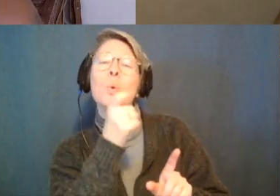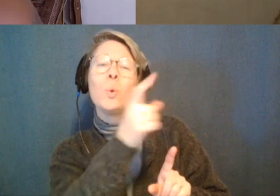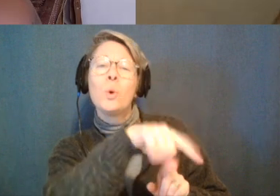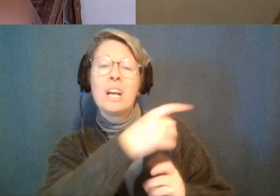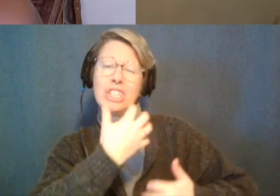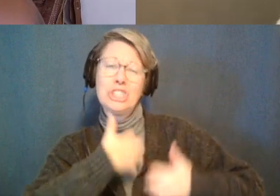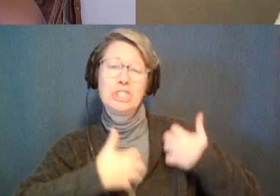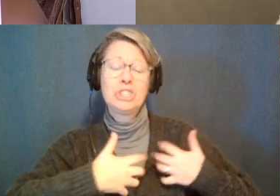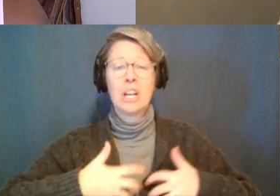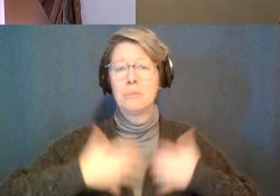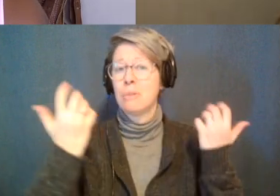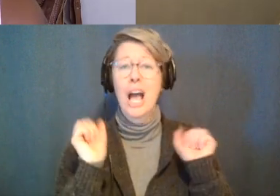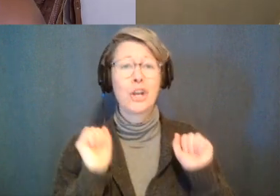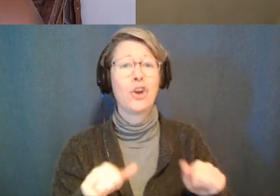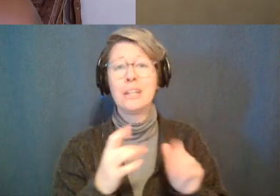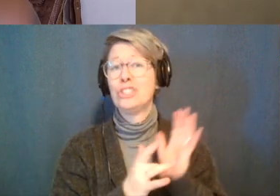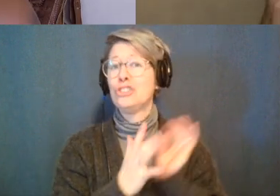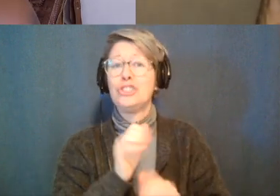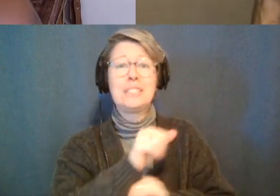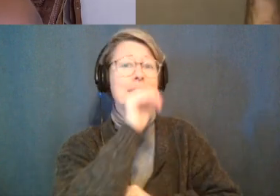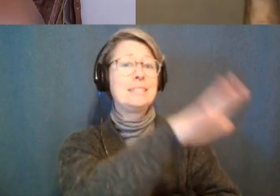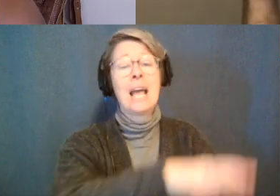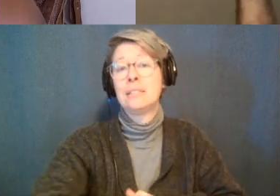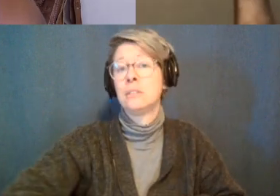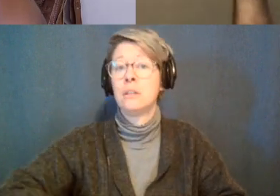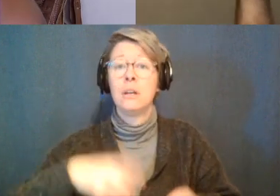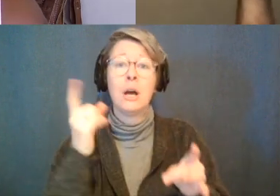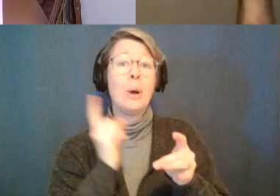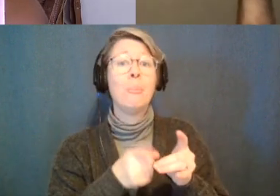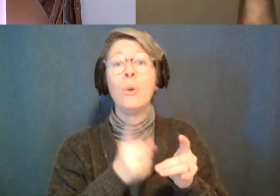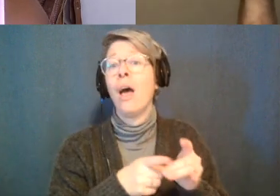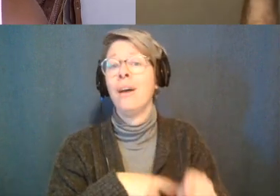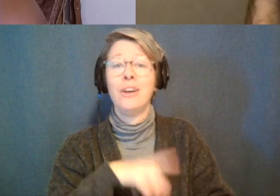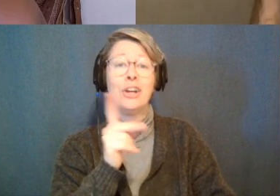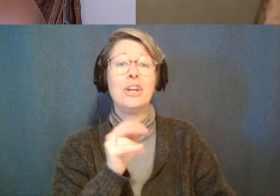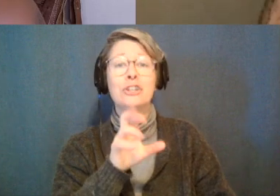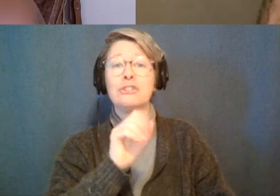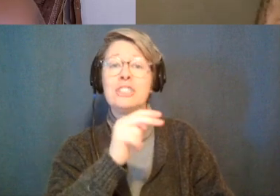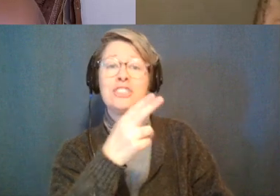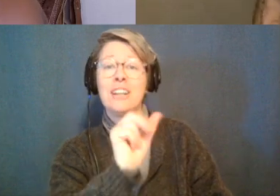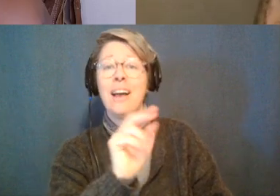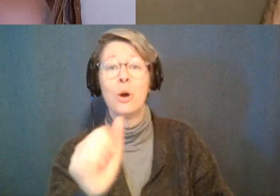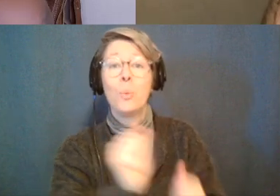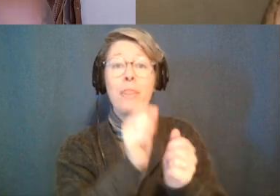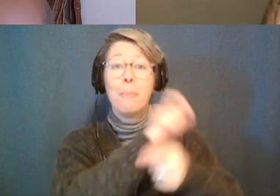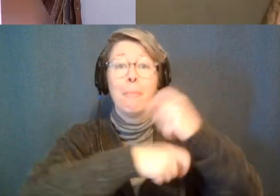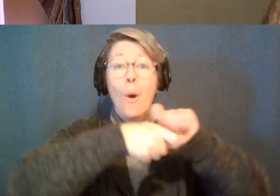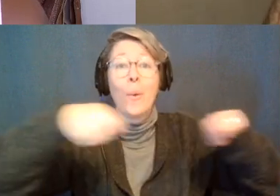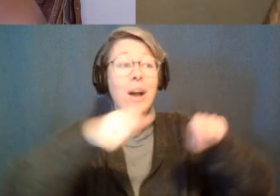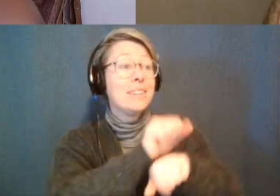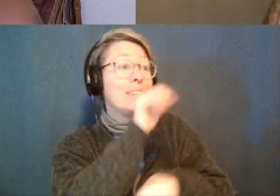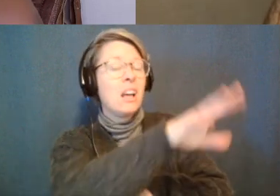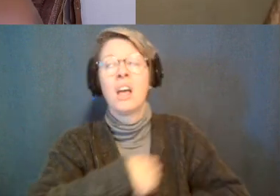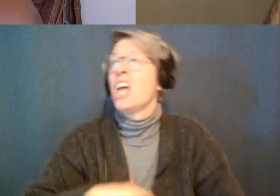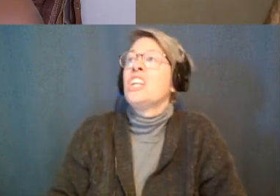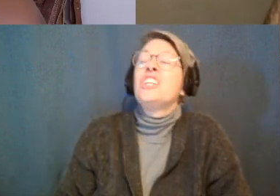them jesus buddha krishna with the bow on top and they'll still be like no i'm not home that's just you know right